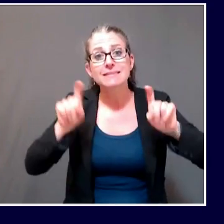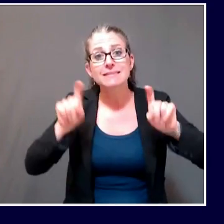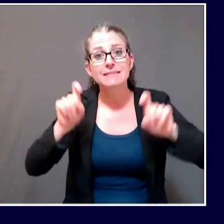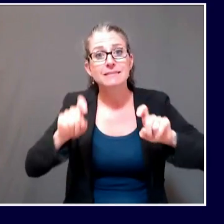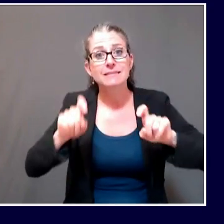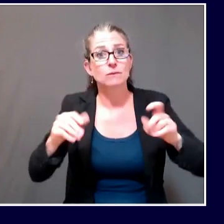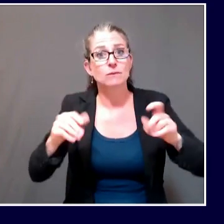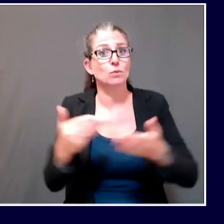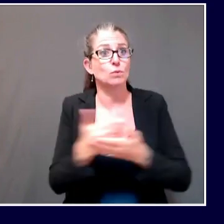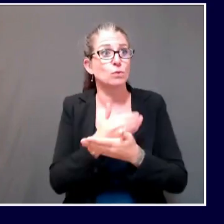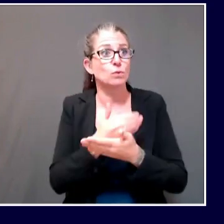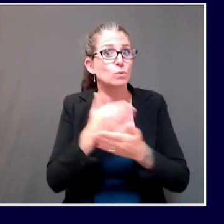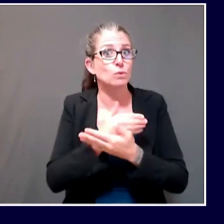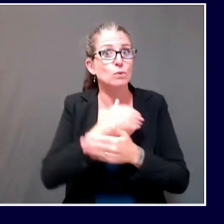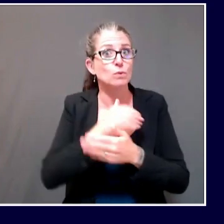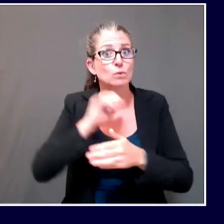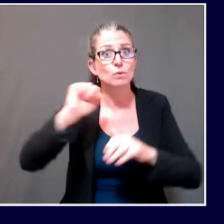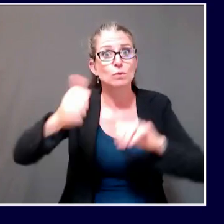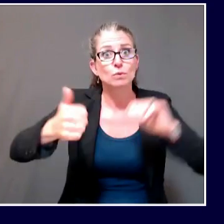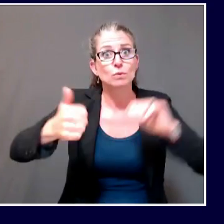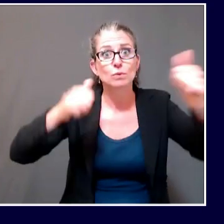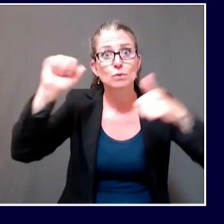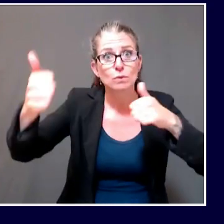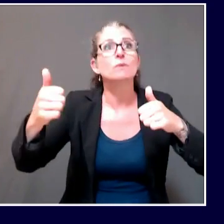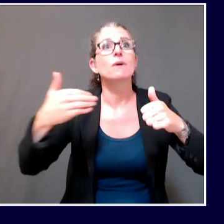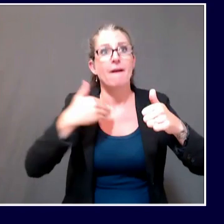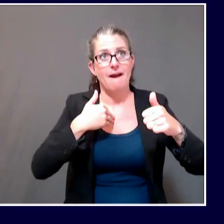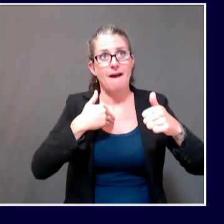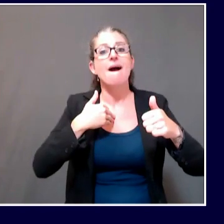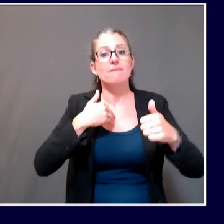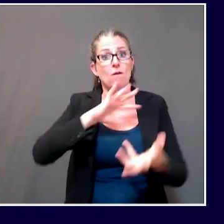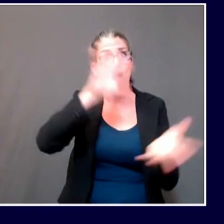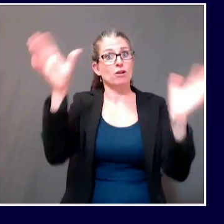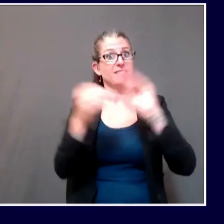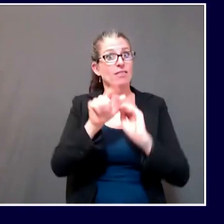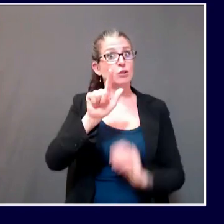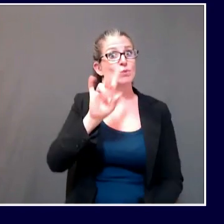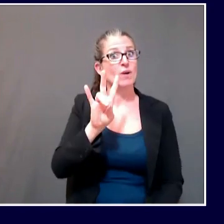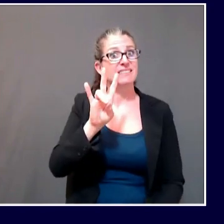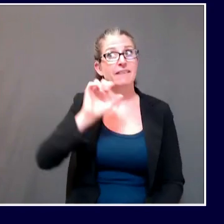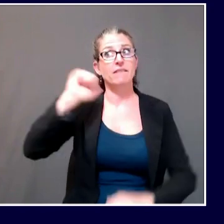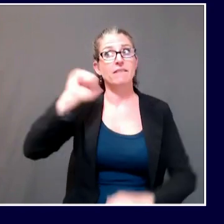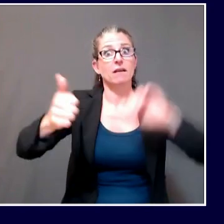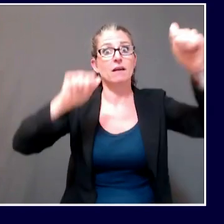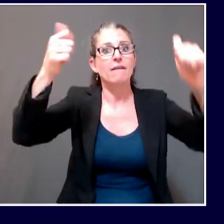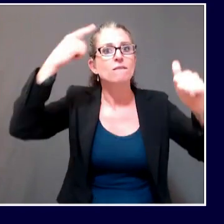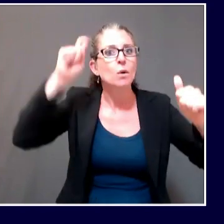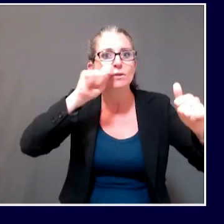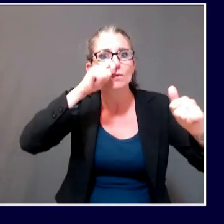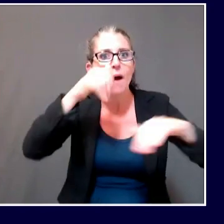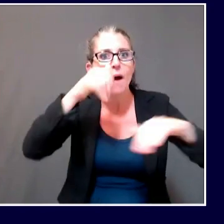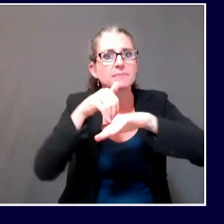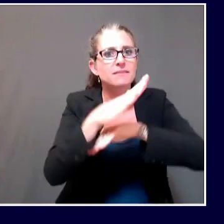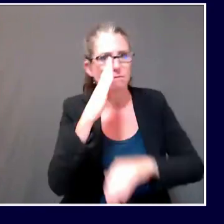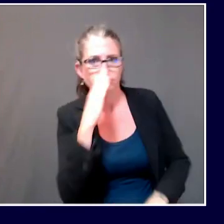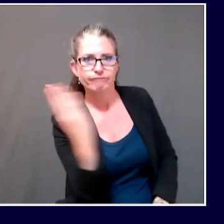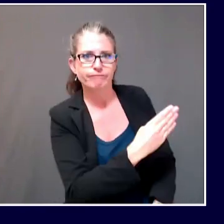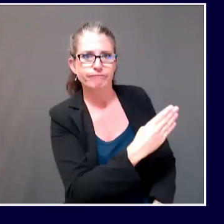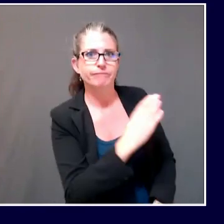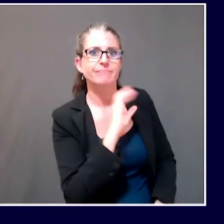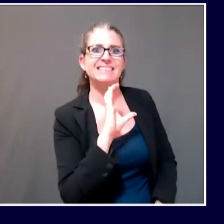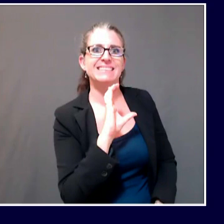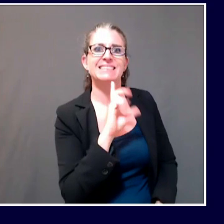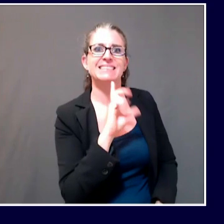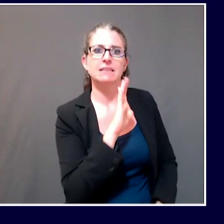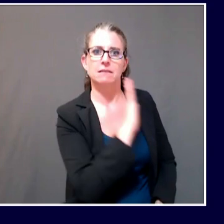swab and send sites across the state of Maine, aiming to be available within 30 miles of 90%